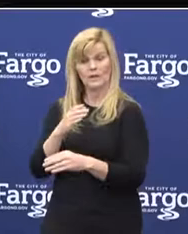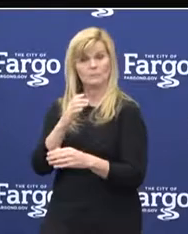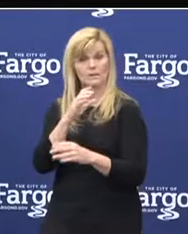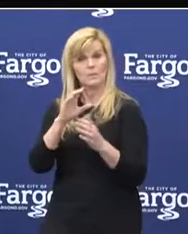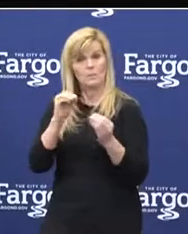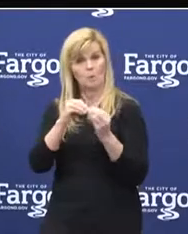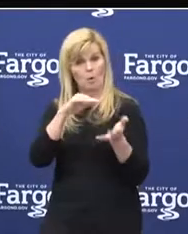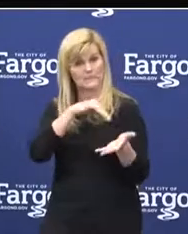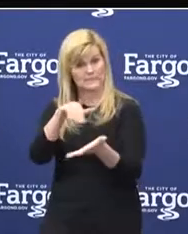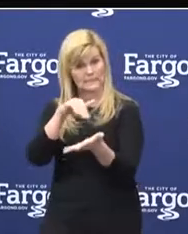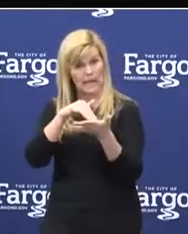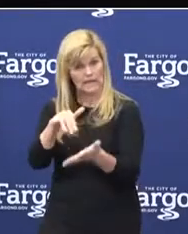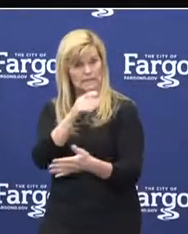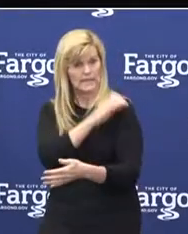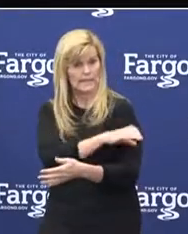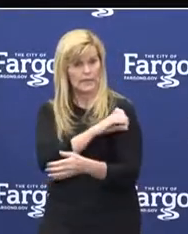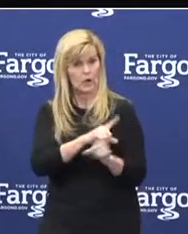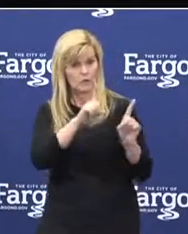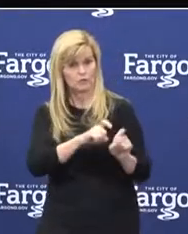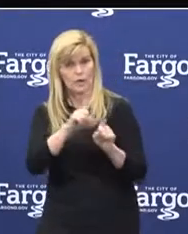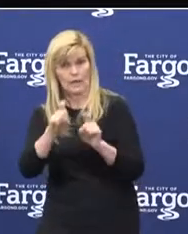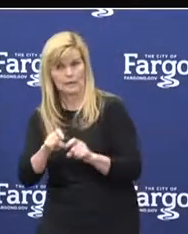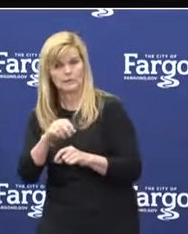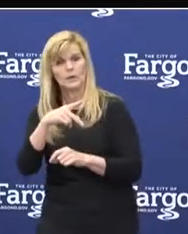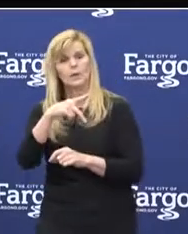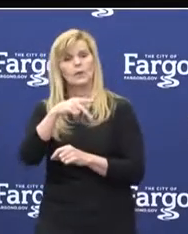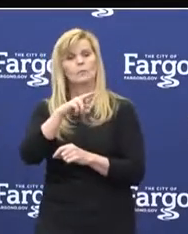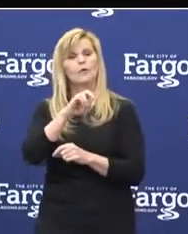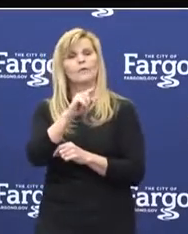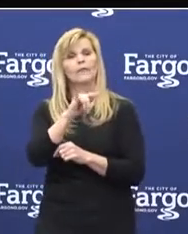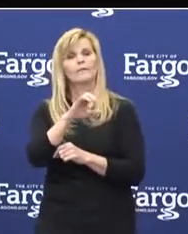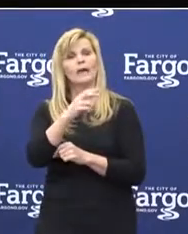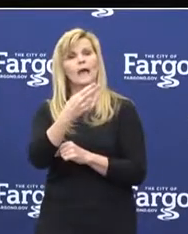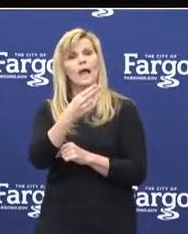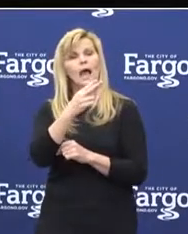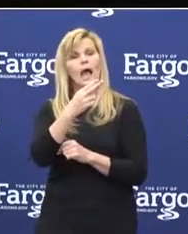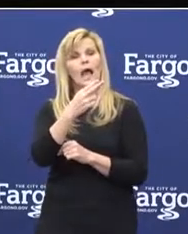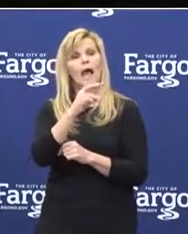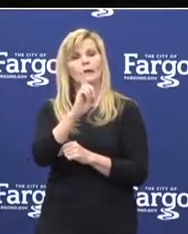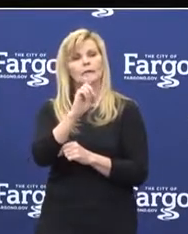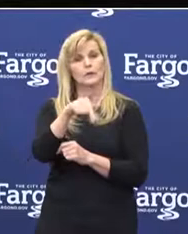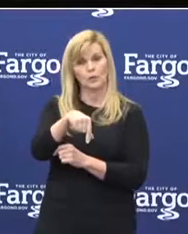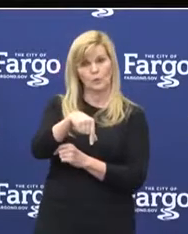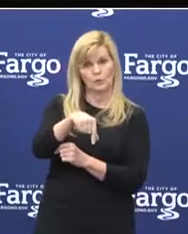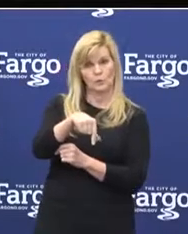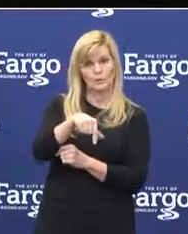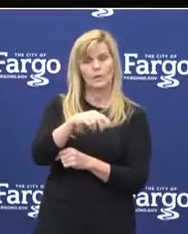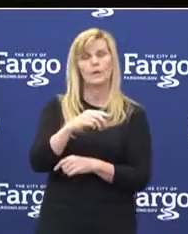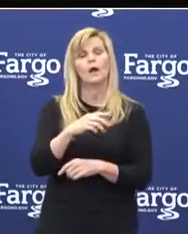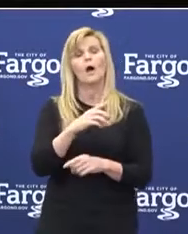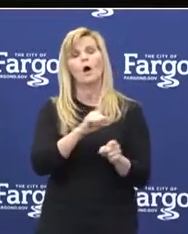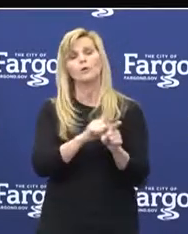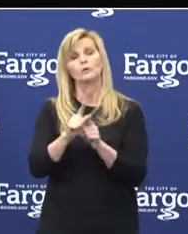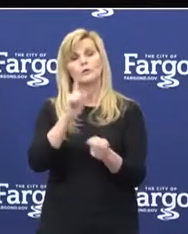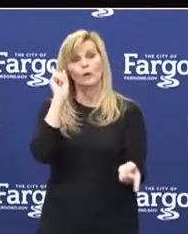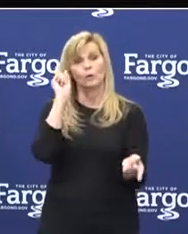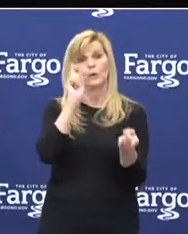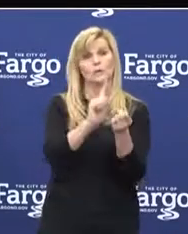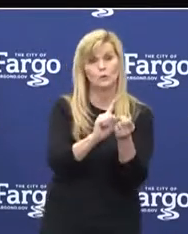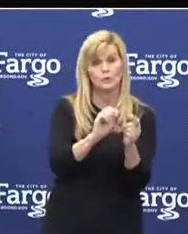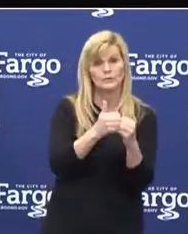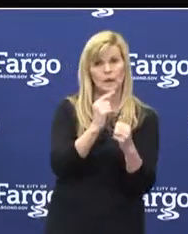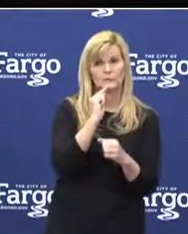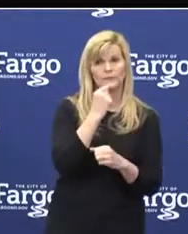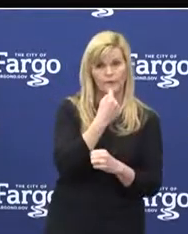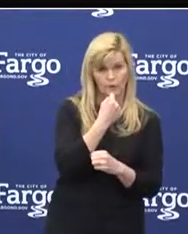for COVID-19 treatments including prophylactic use of hydroxychloroquine to prevent or reduce the severity of COVID.